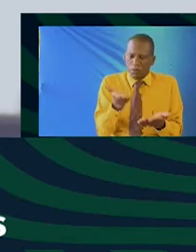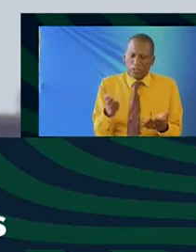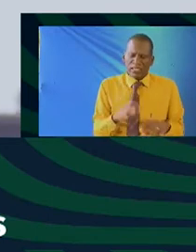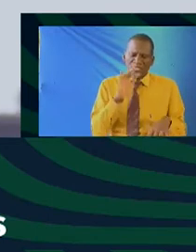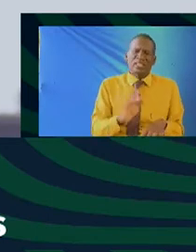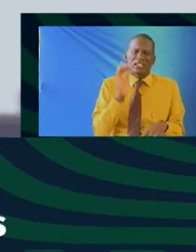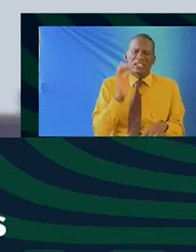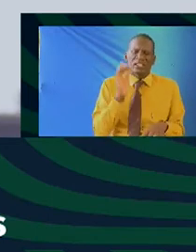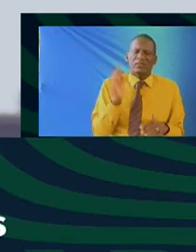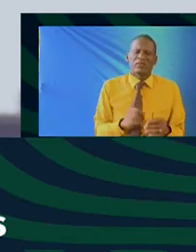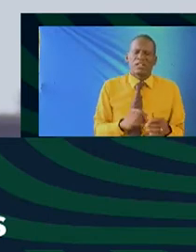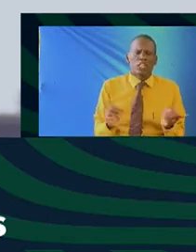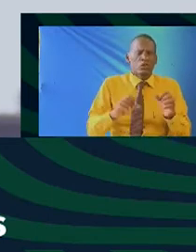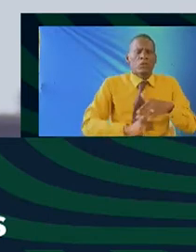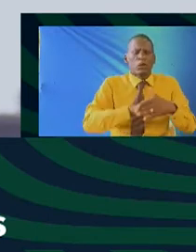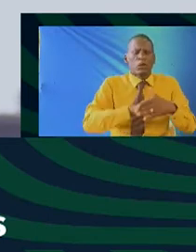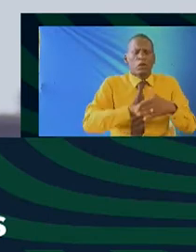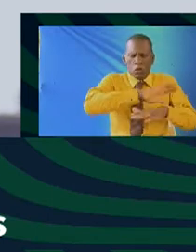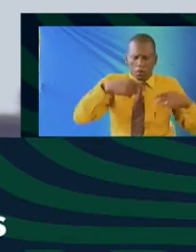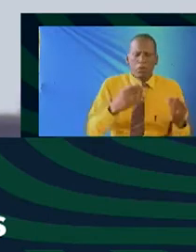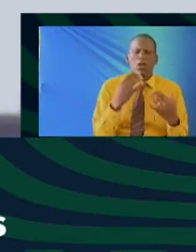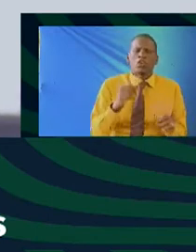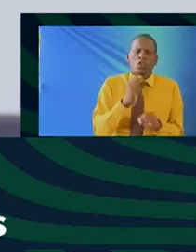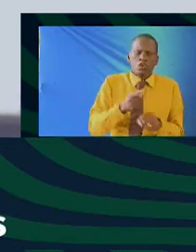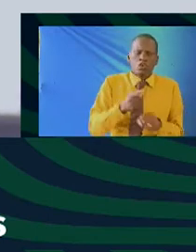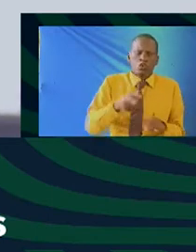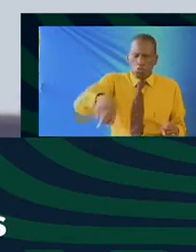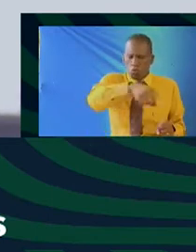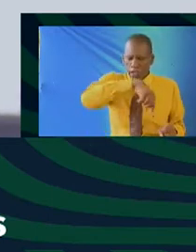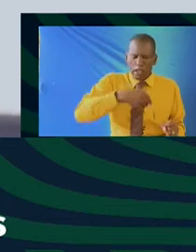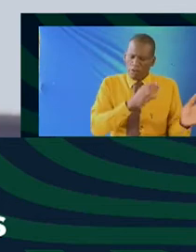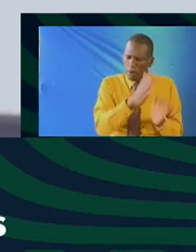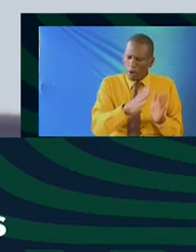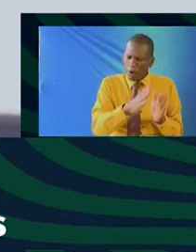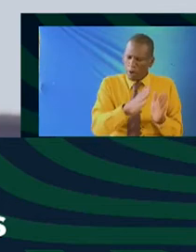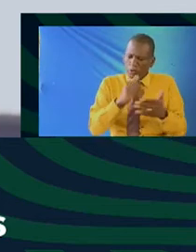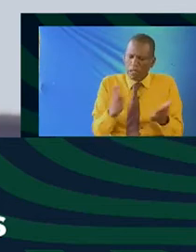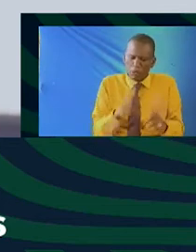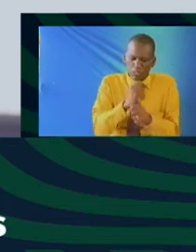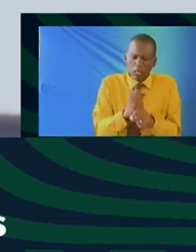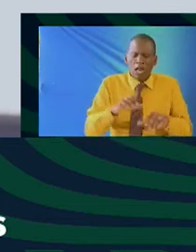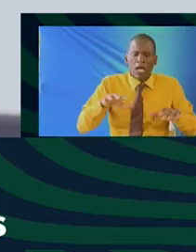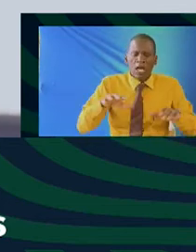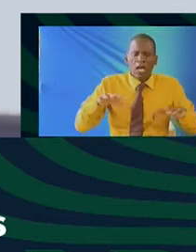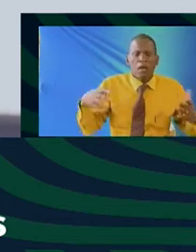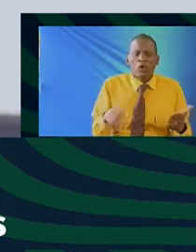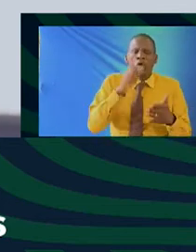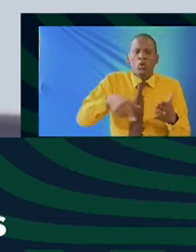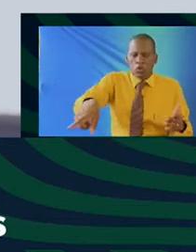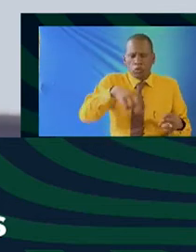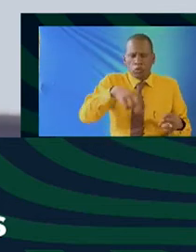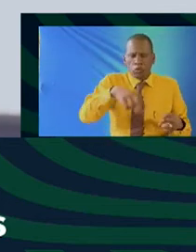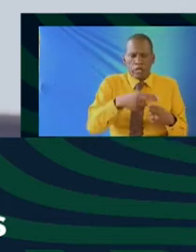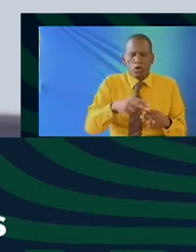is contentious so are there plans or is there something that is being done about what we'd